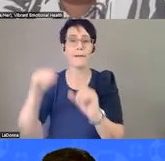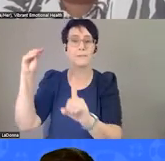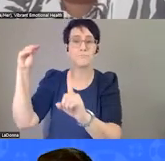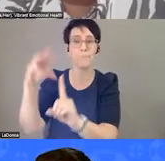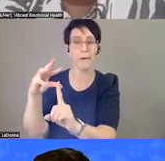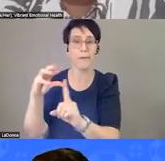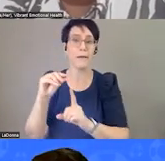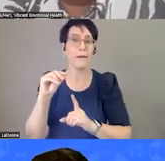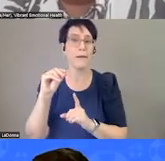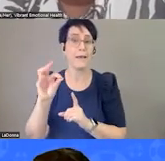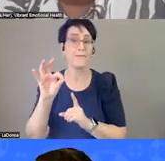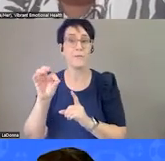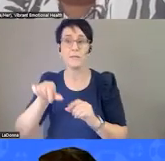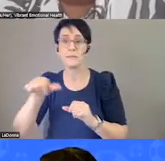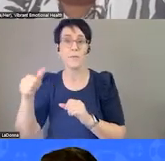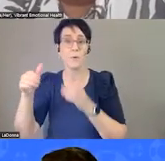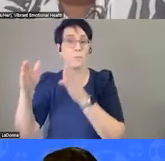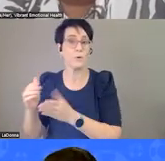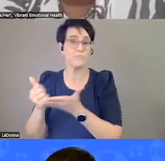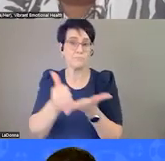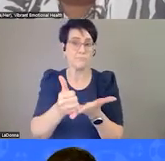you through this. But.